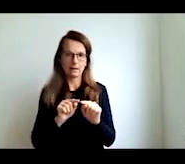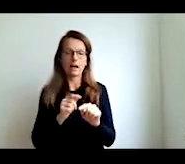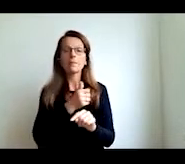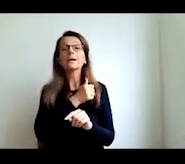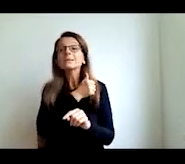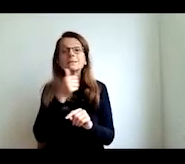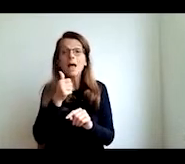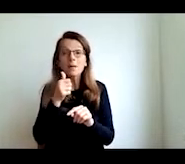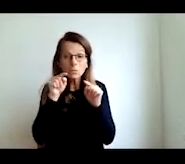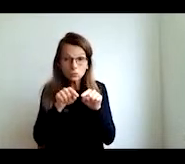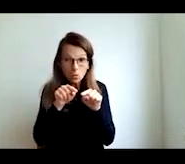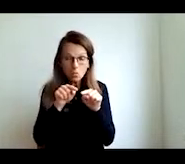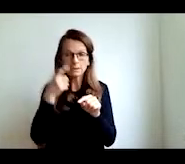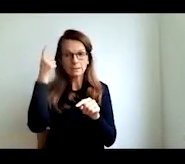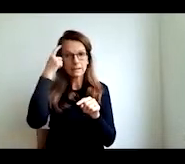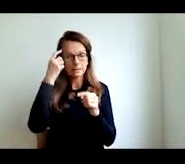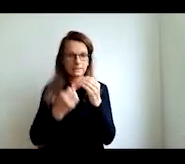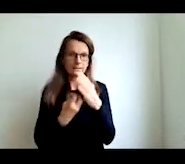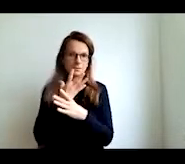for the future will evolve